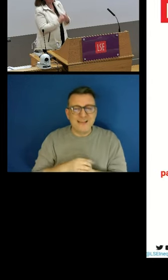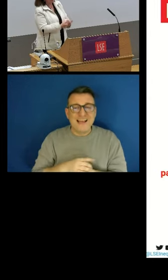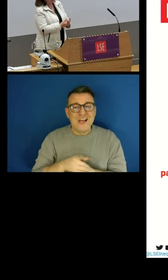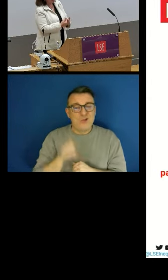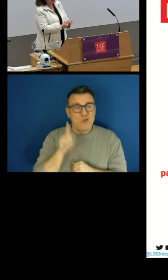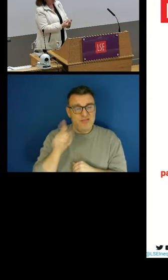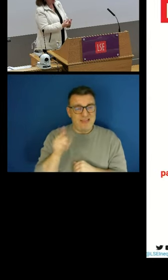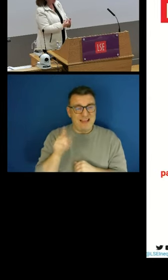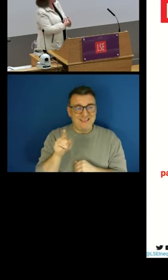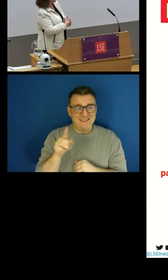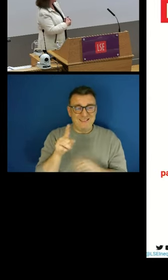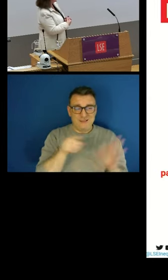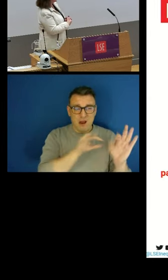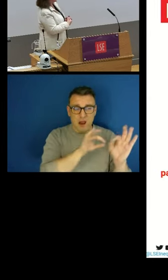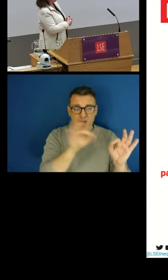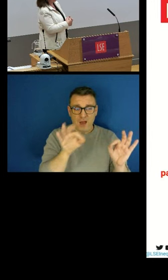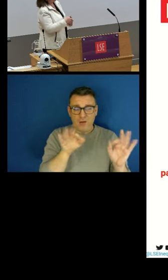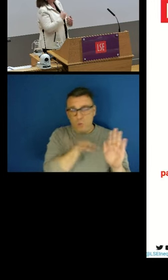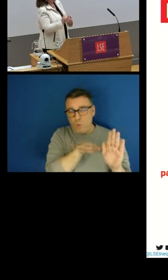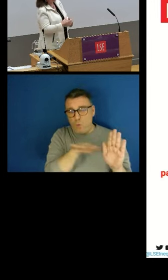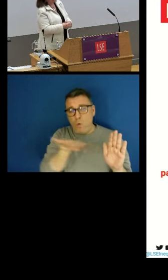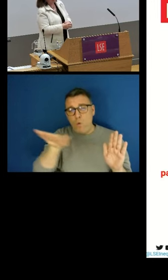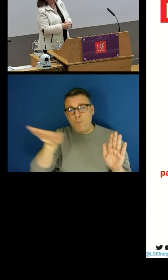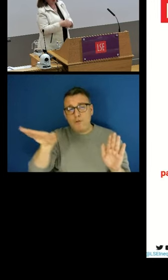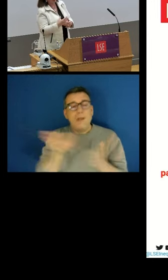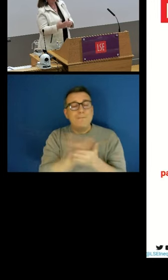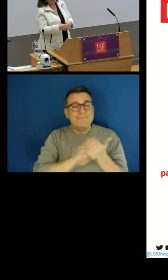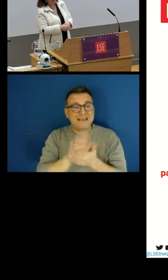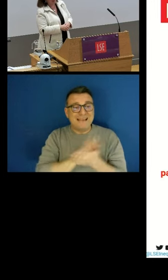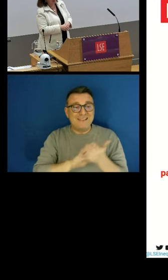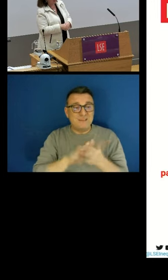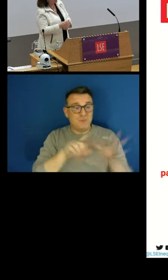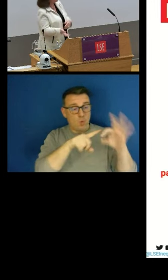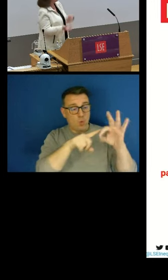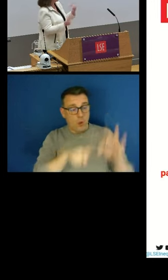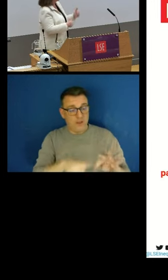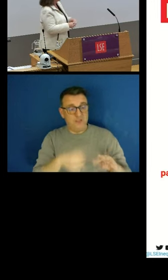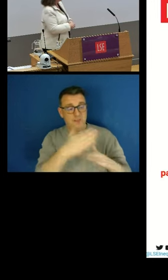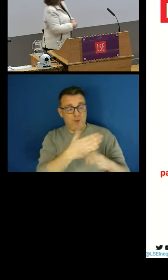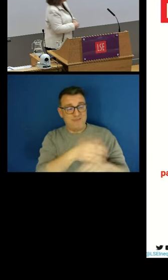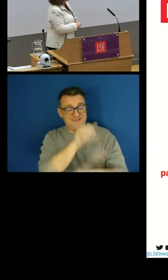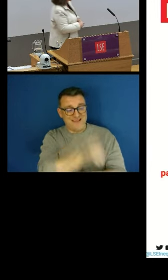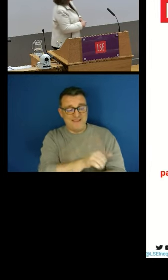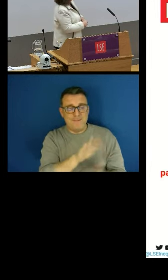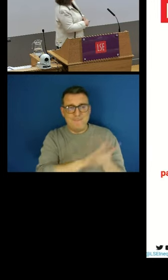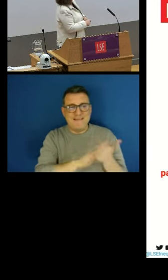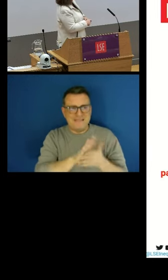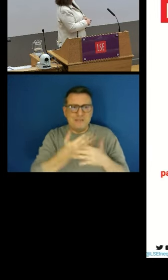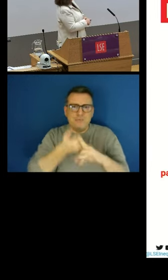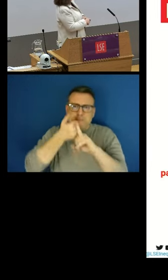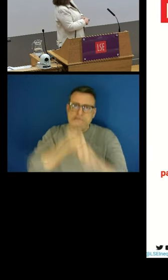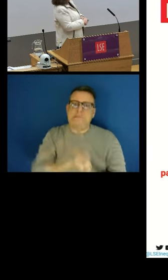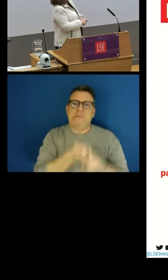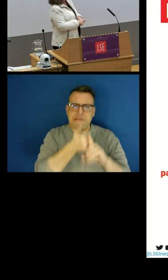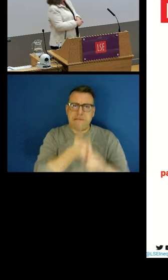the people who do have poor quality employment are more intensely deprived now than they were 10 years ago.